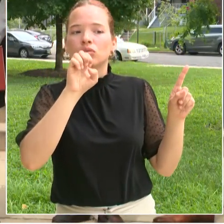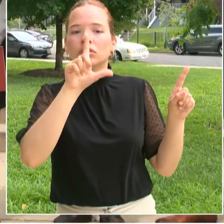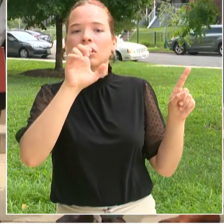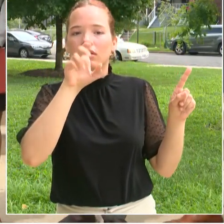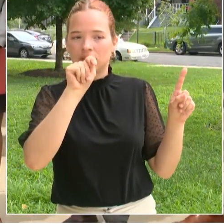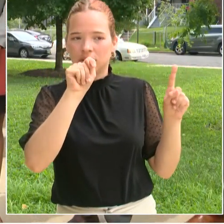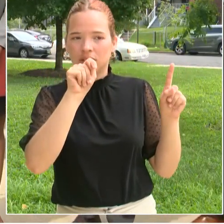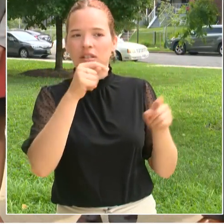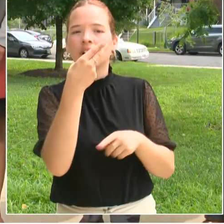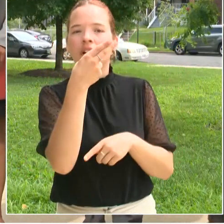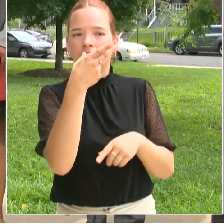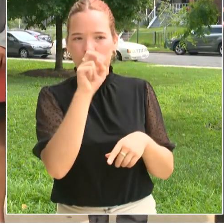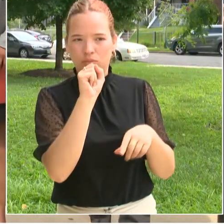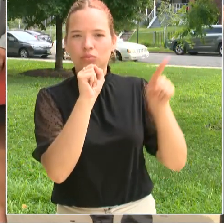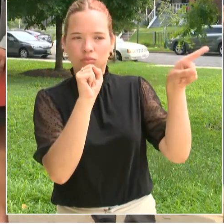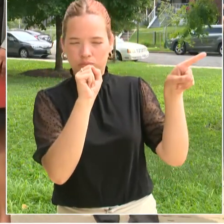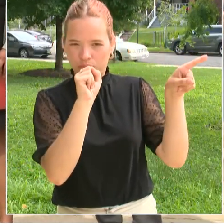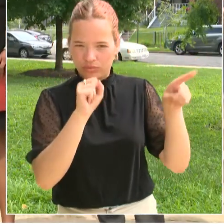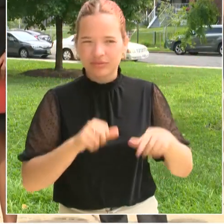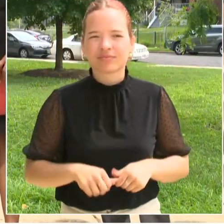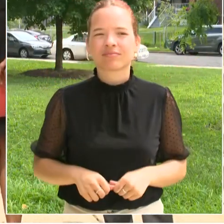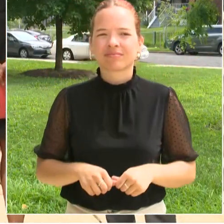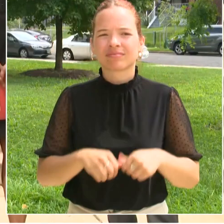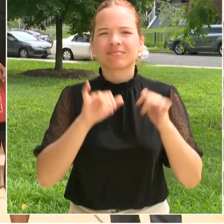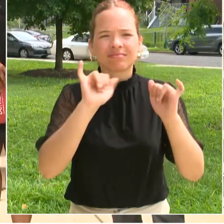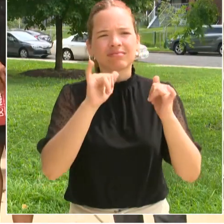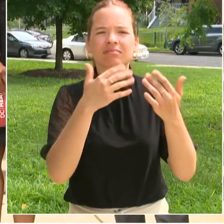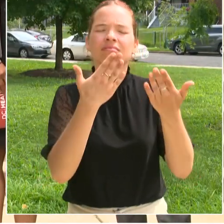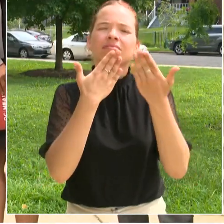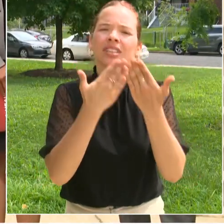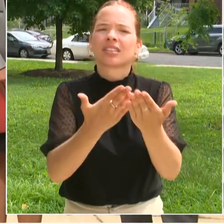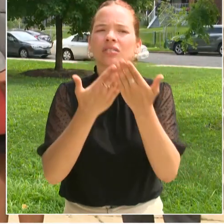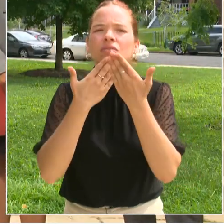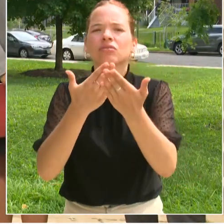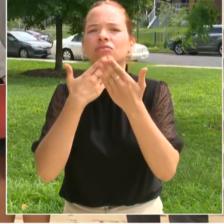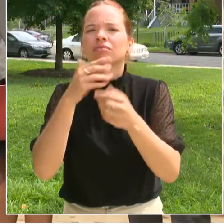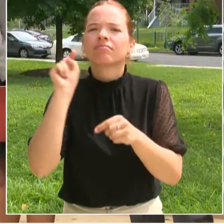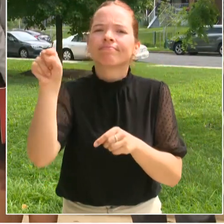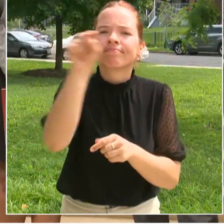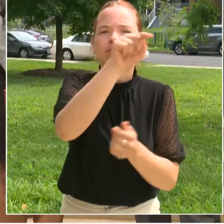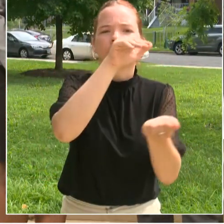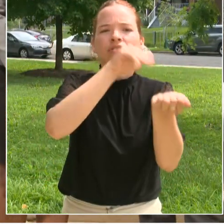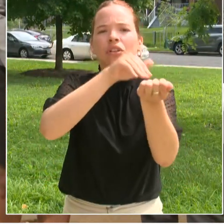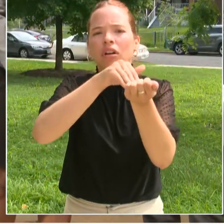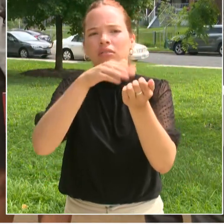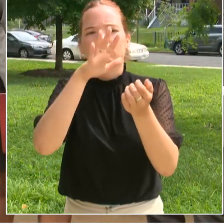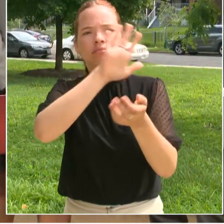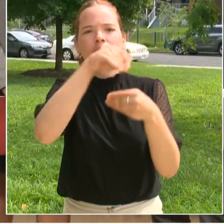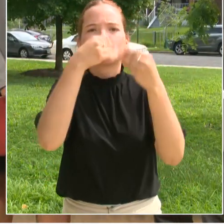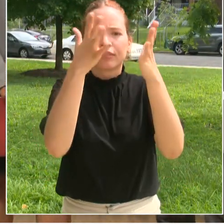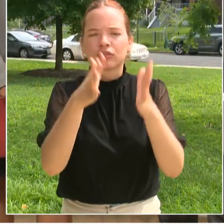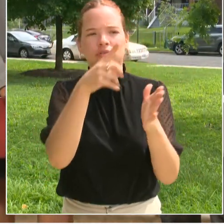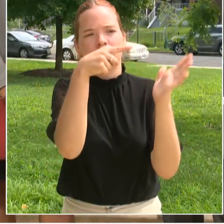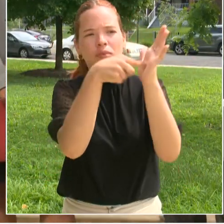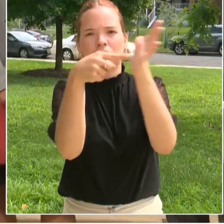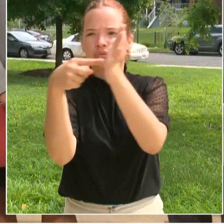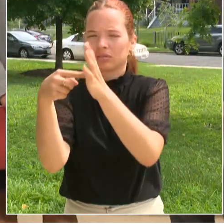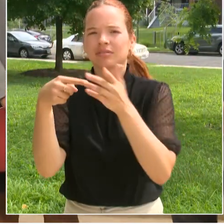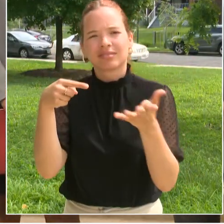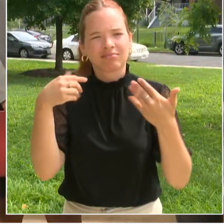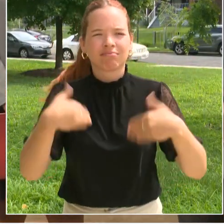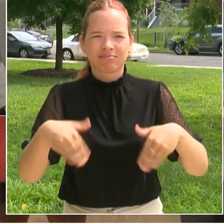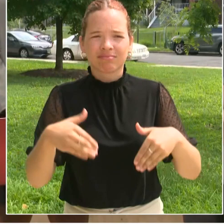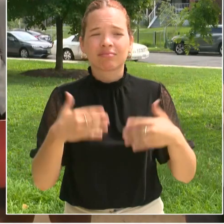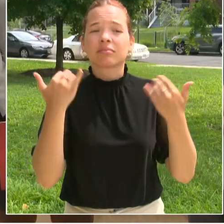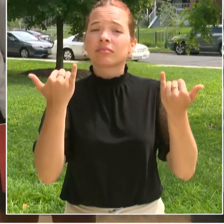Dr. Bondialli from DC Health, and also Dr. Farabee from DCPS. We just want to take a little bit of time this